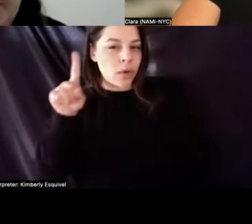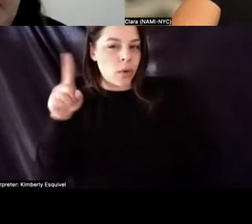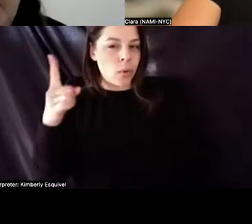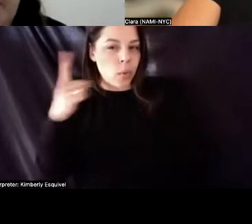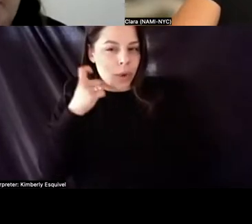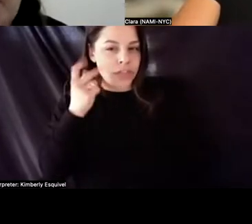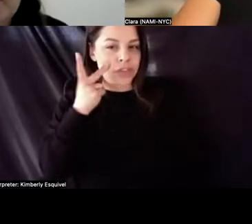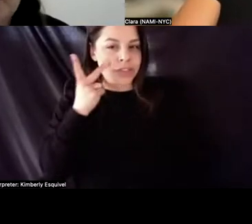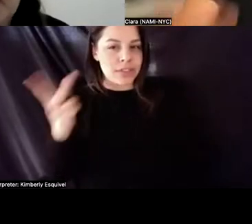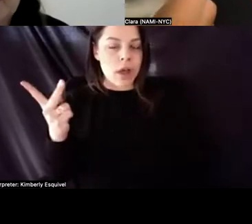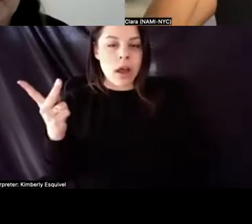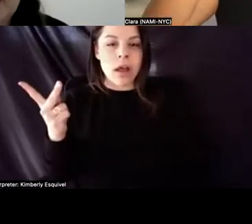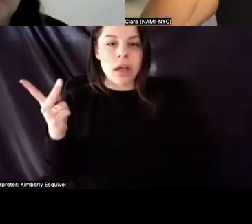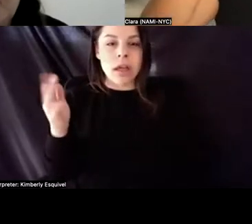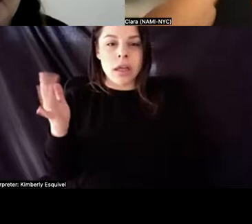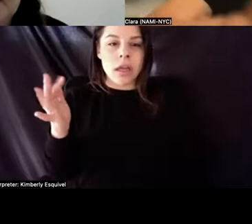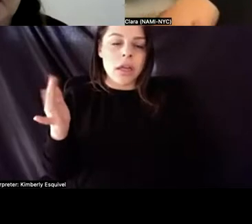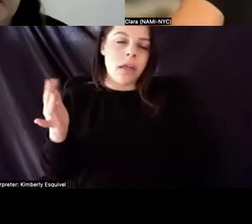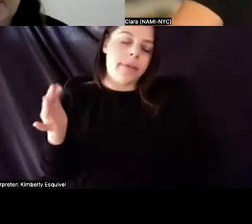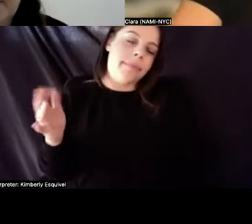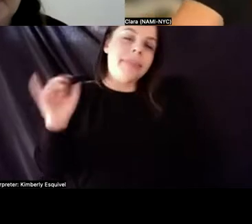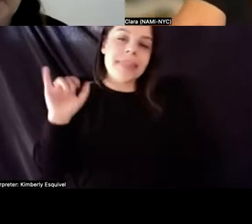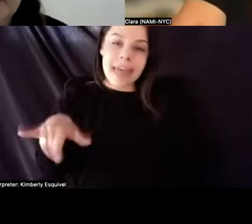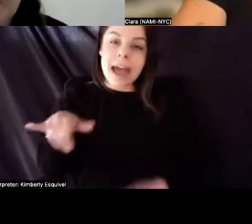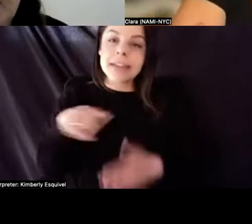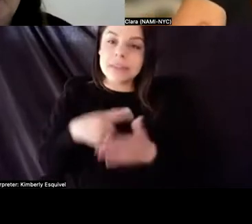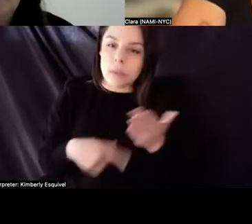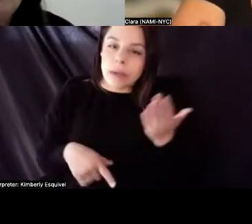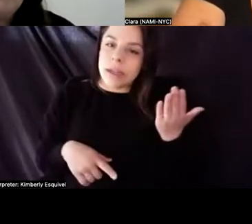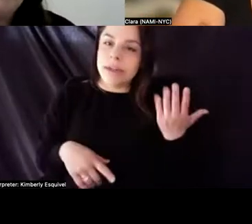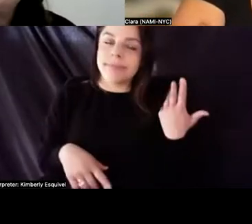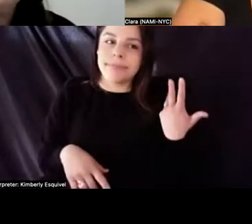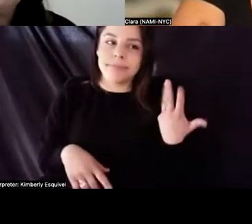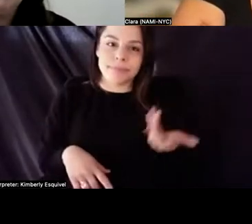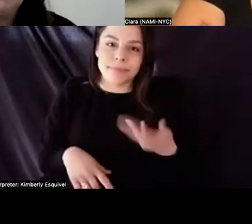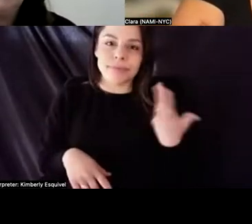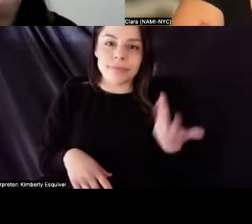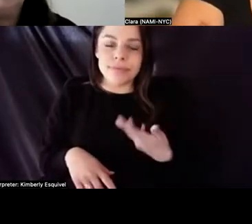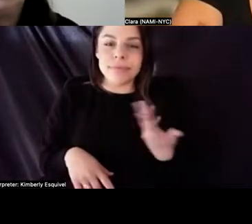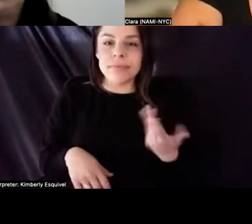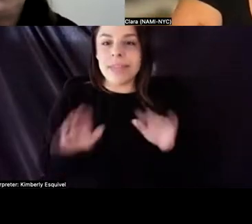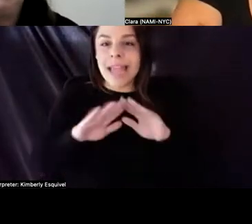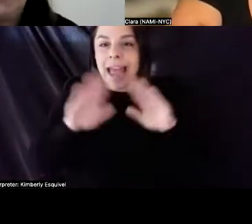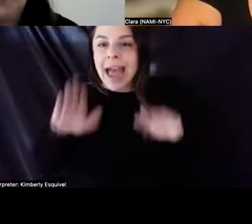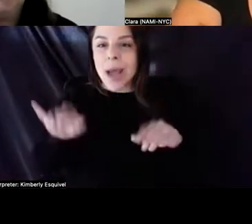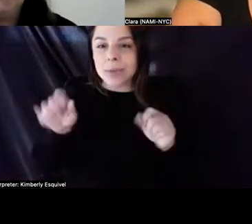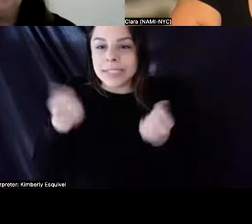chat, um, that is what the, um, the housing provider while you're there is going to be